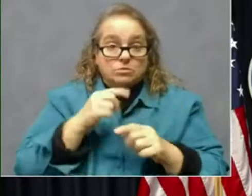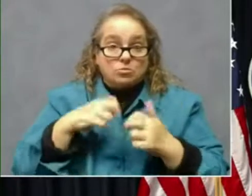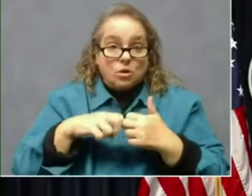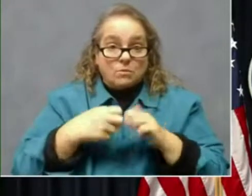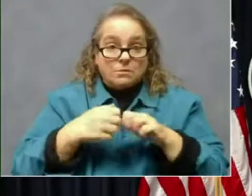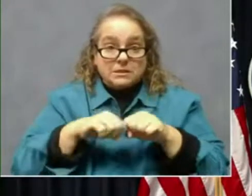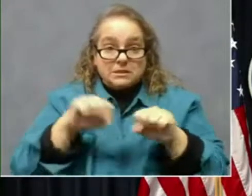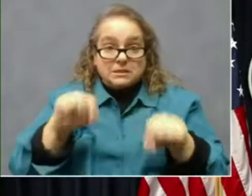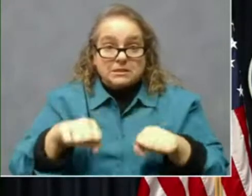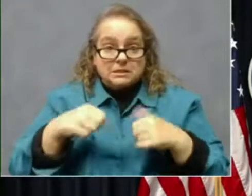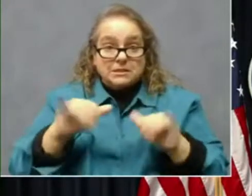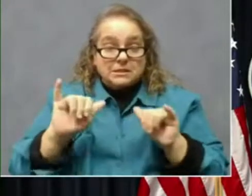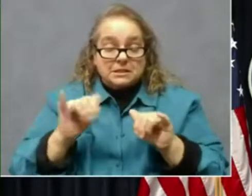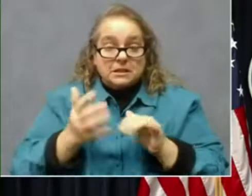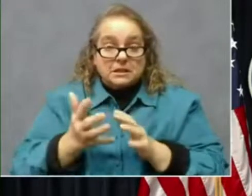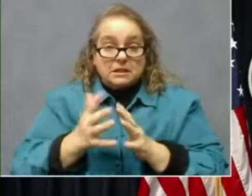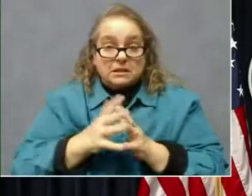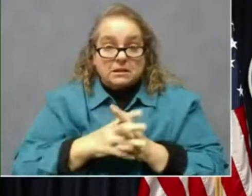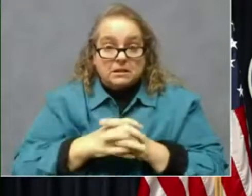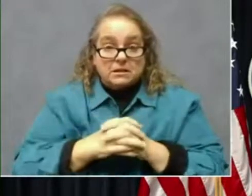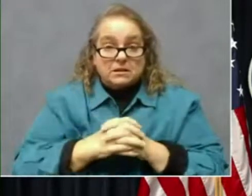All right, we're getting there.